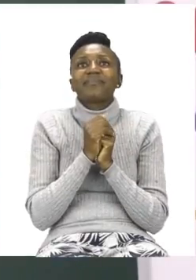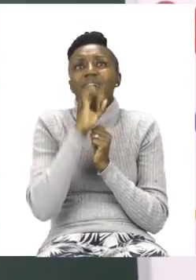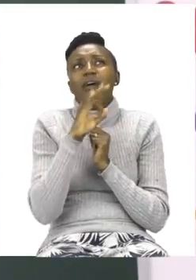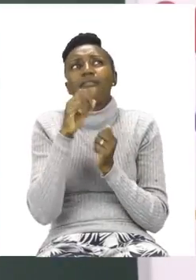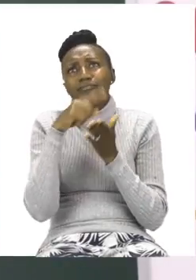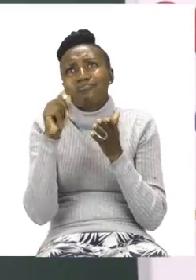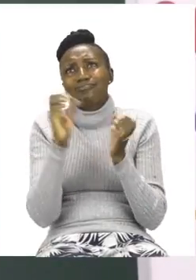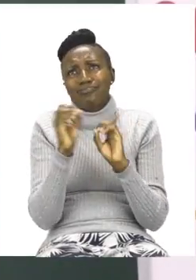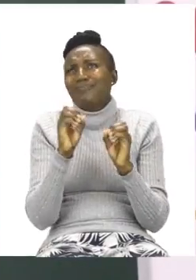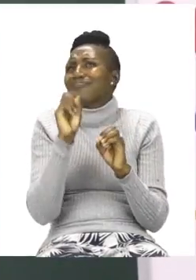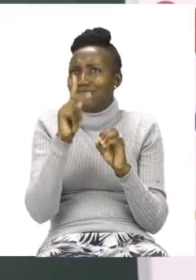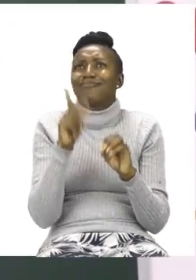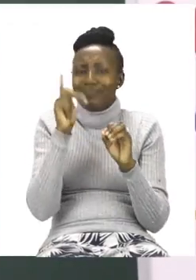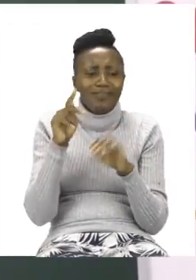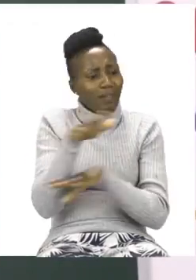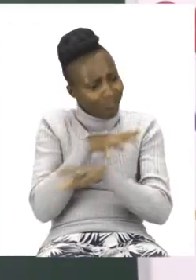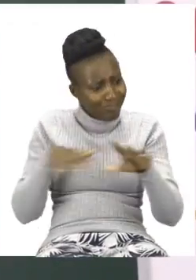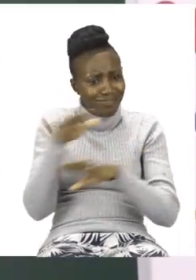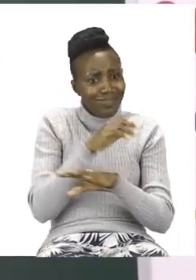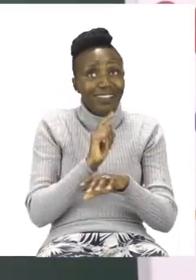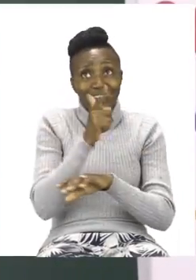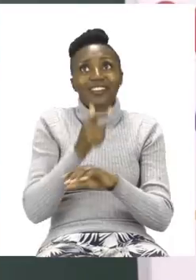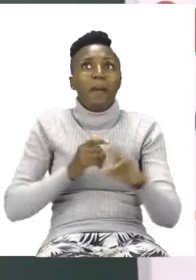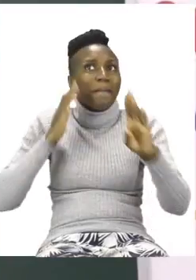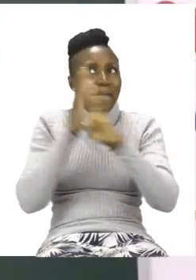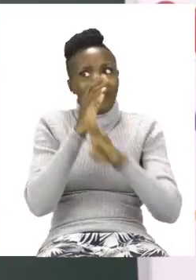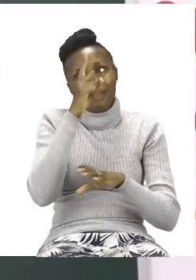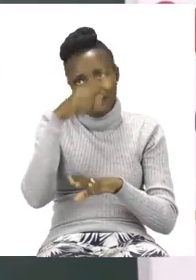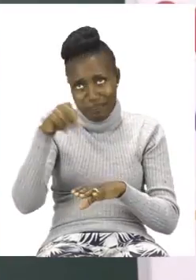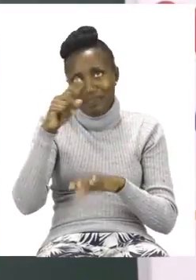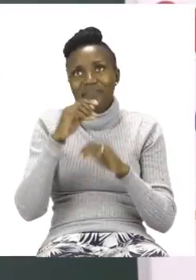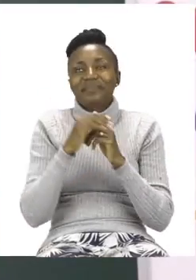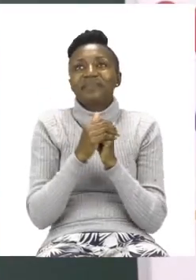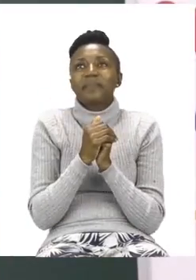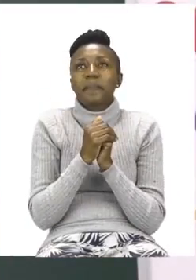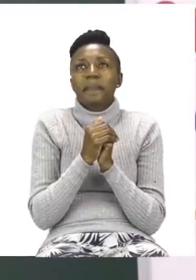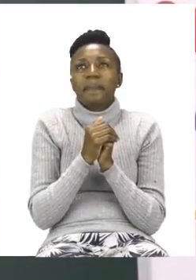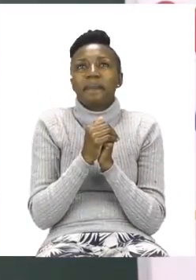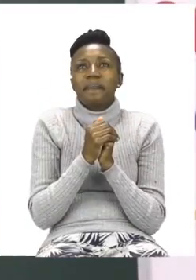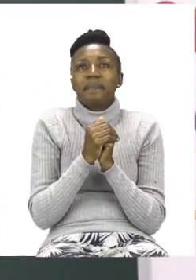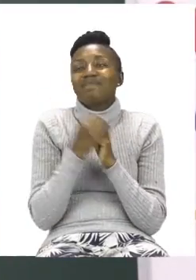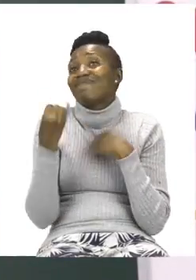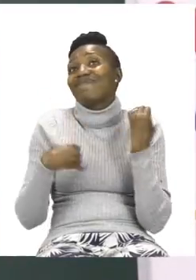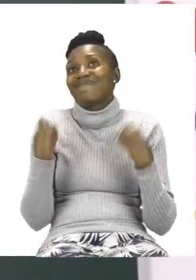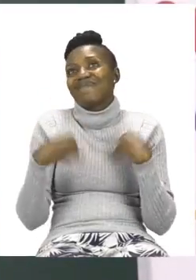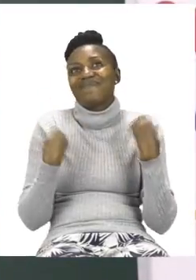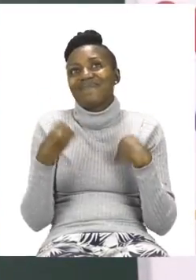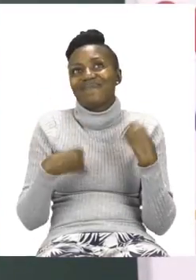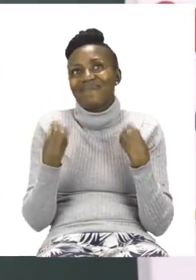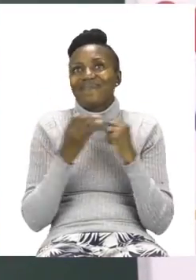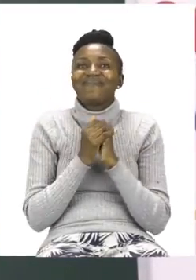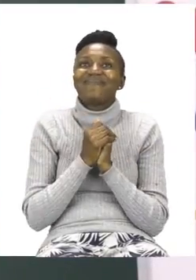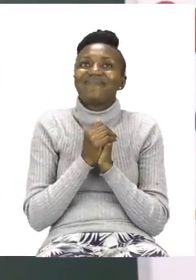the first time, that's okay. Keep on shuffling and keep on looking for the matching picture. Have fun with the game. Have